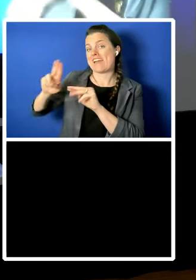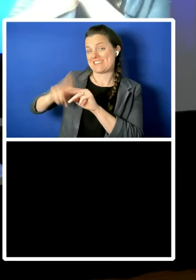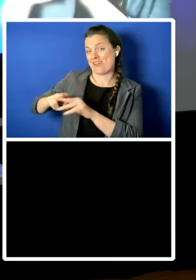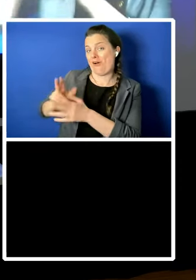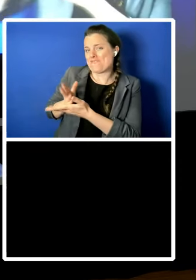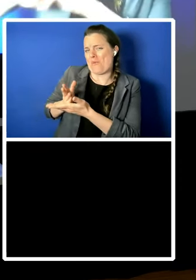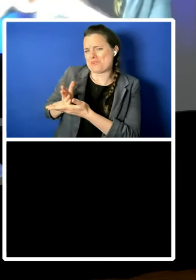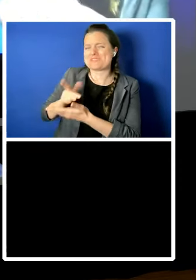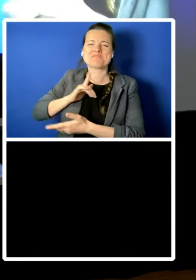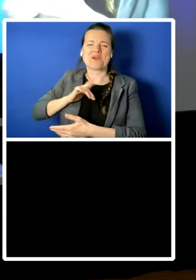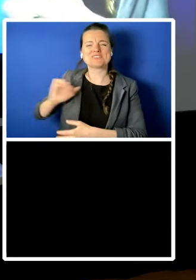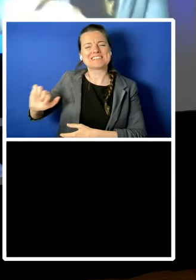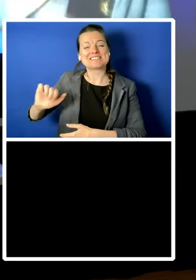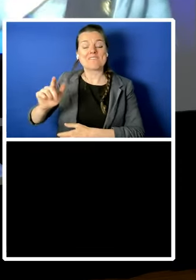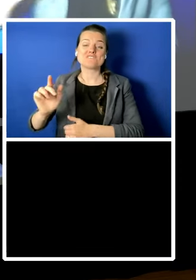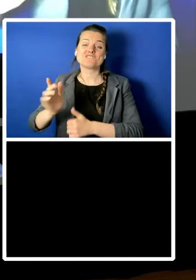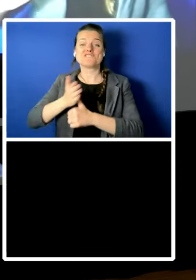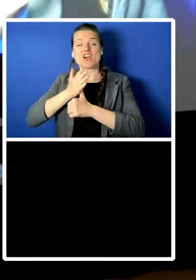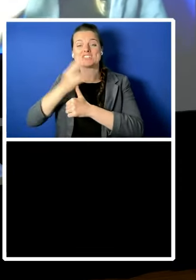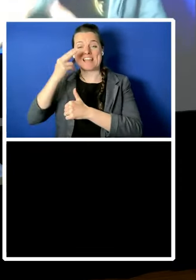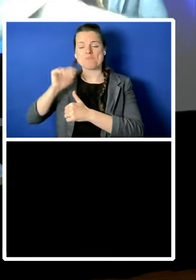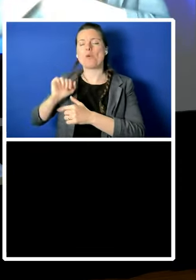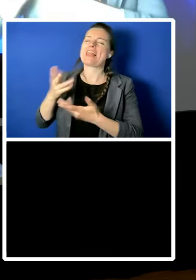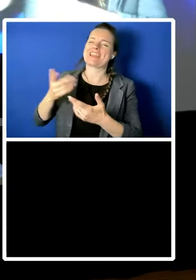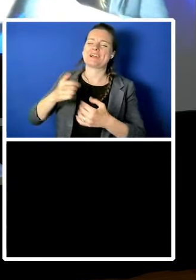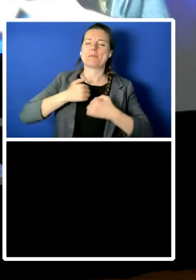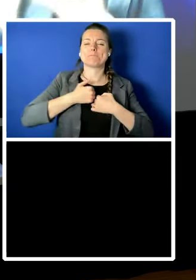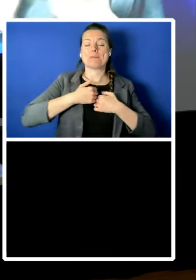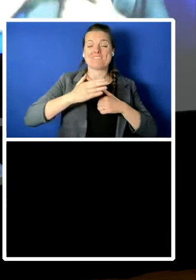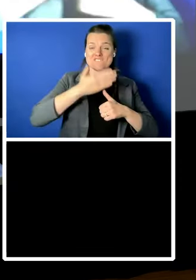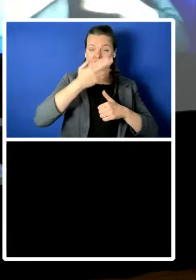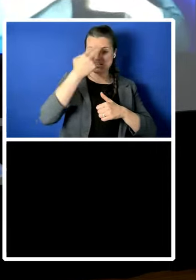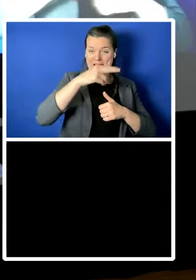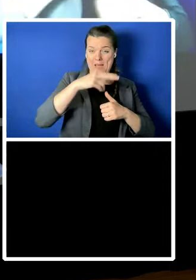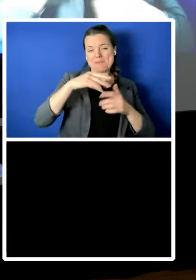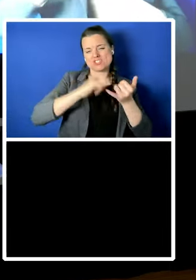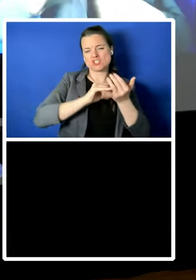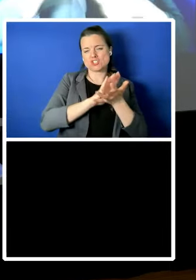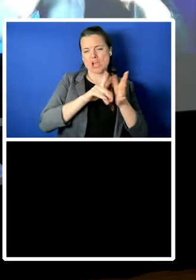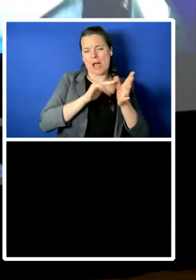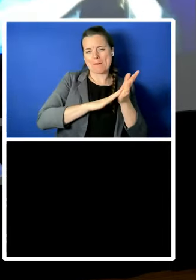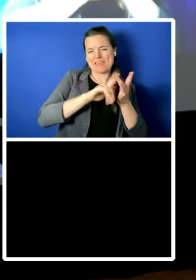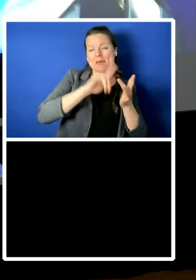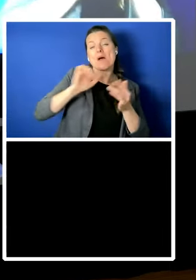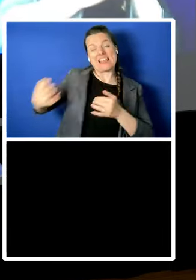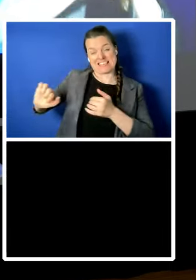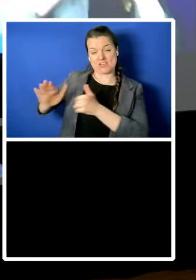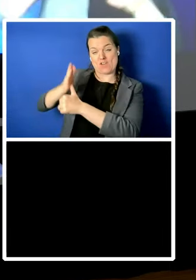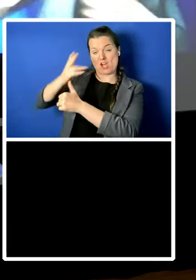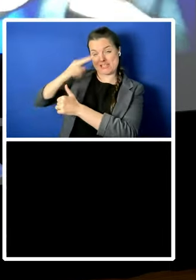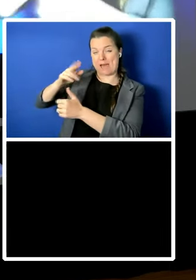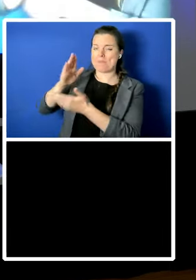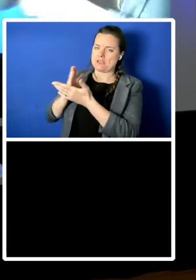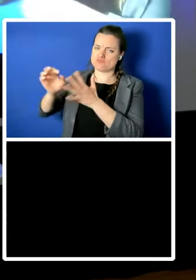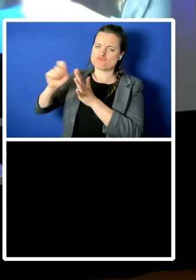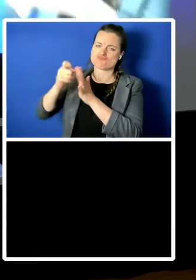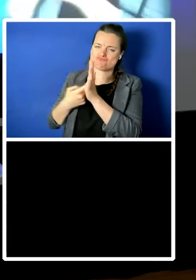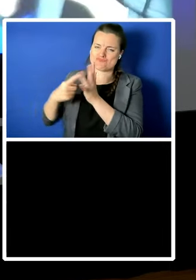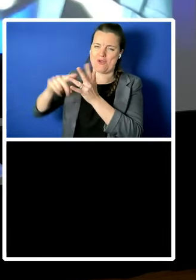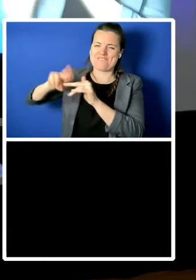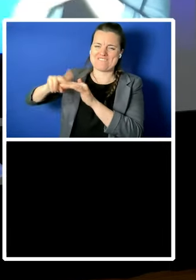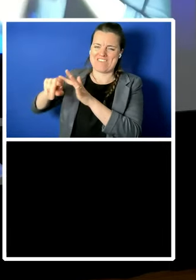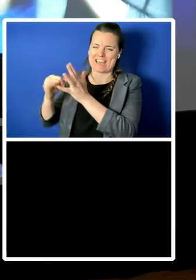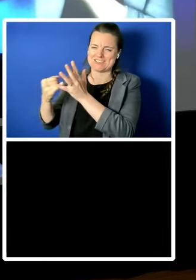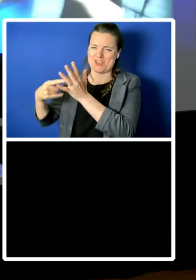my first name is Shami his first name is professor but I think and that's a very very powerful